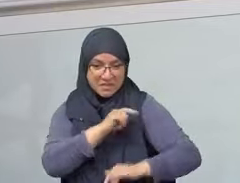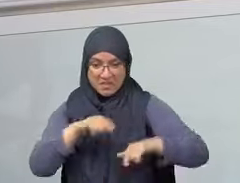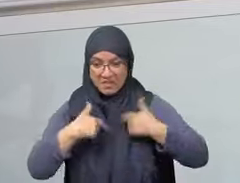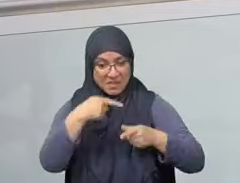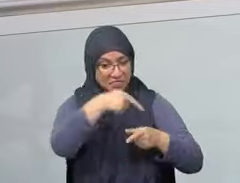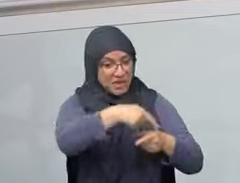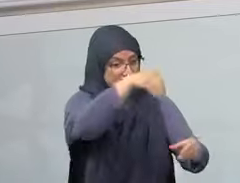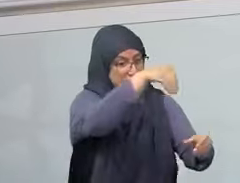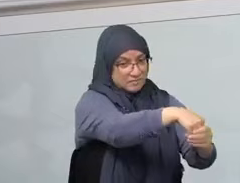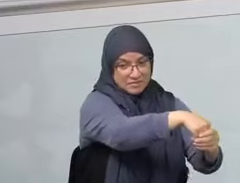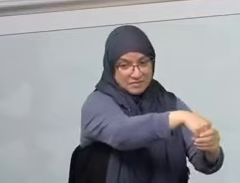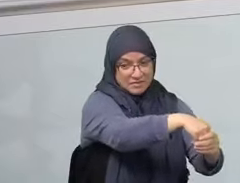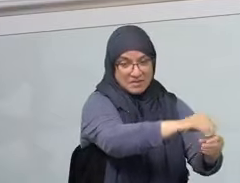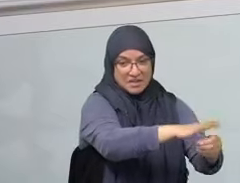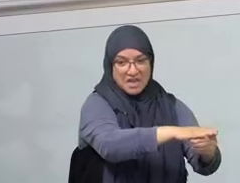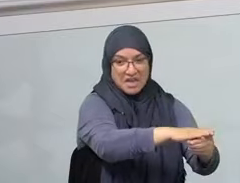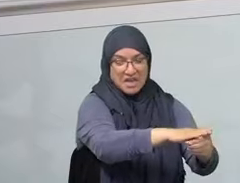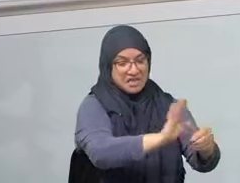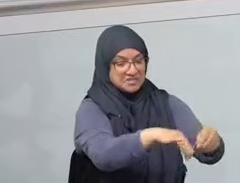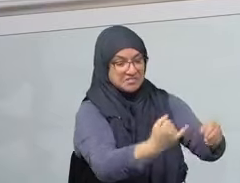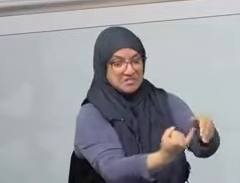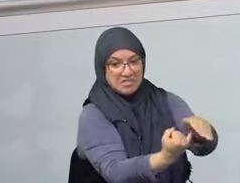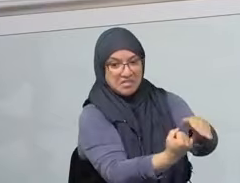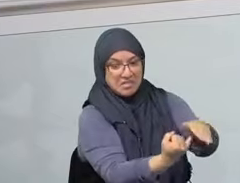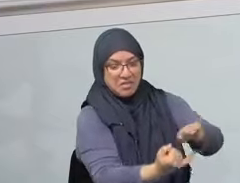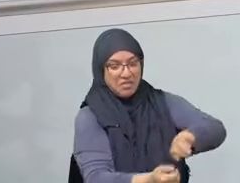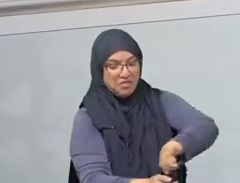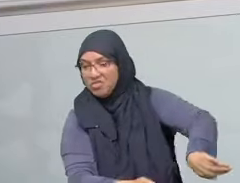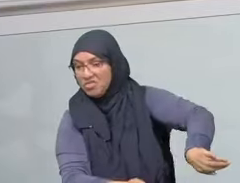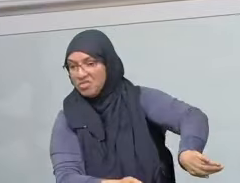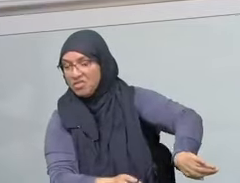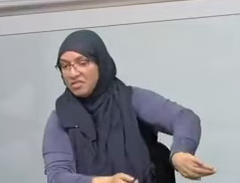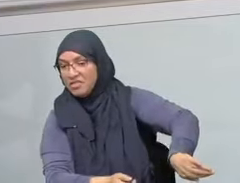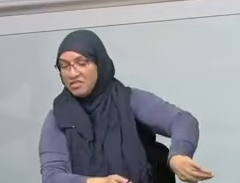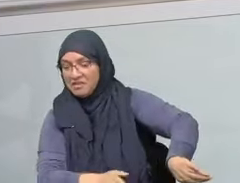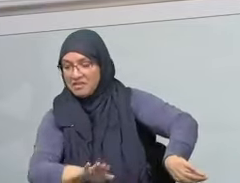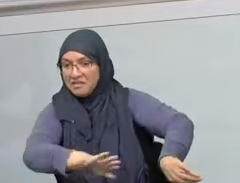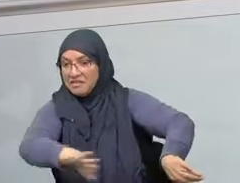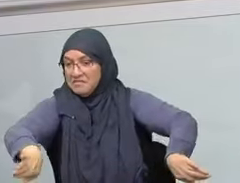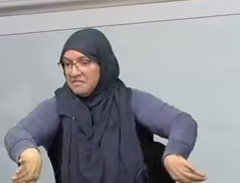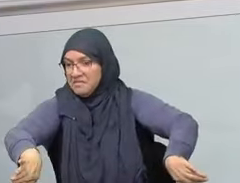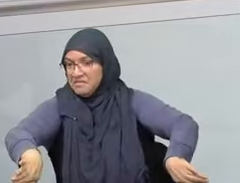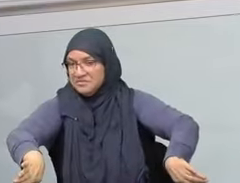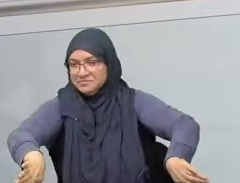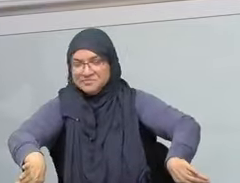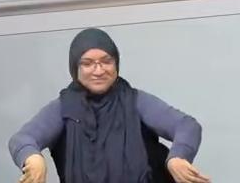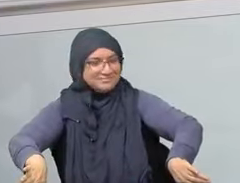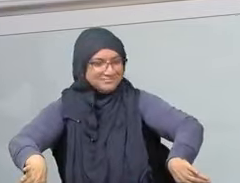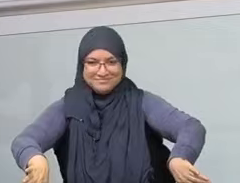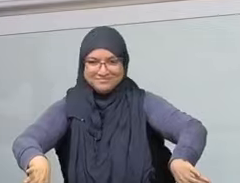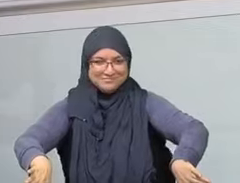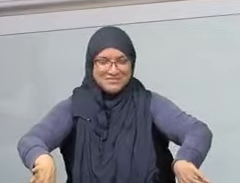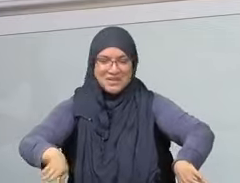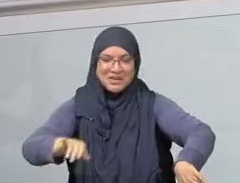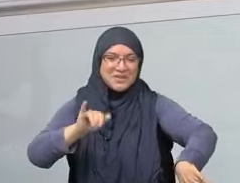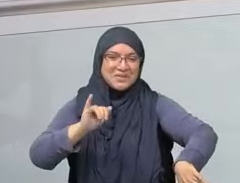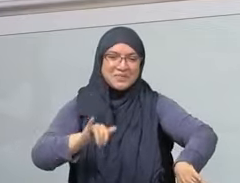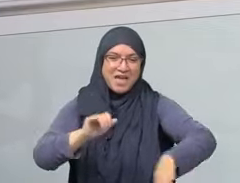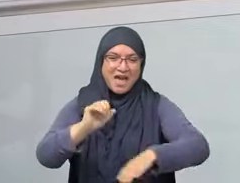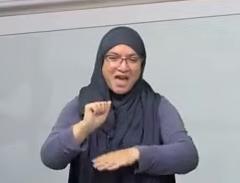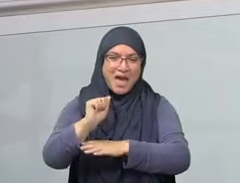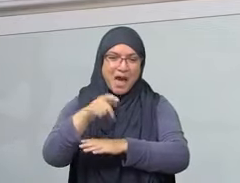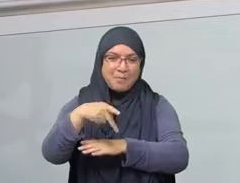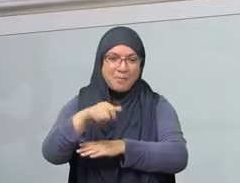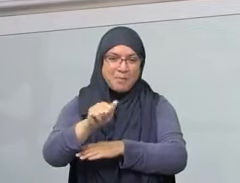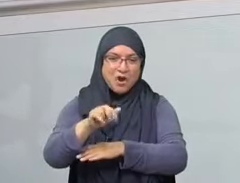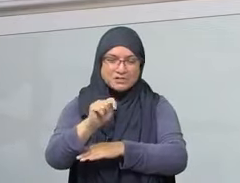I want to talk about al-Aqsa today and recognize that the land is sacred. And no matter how sacred Masjid al-Aqsa